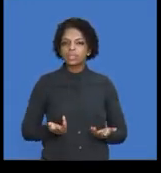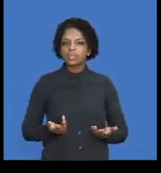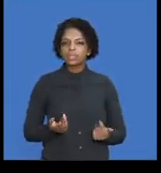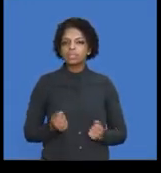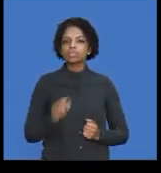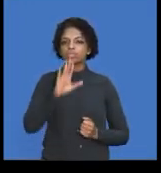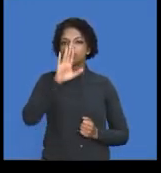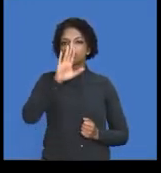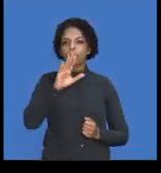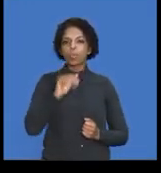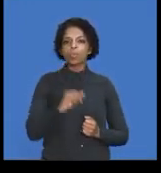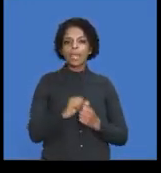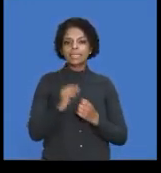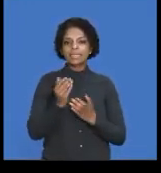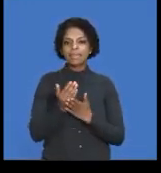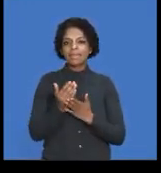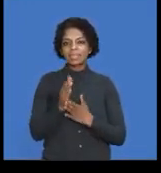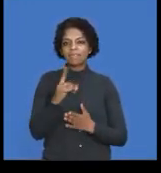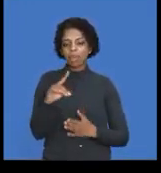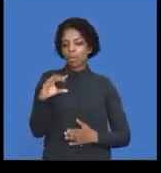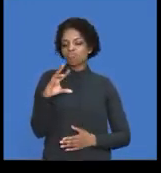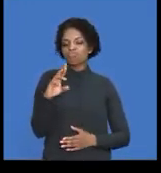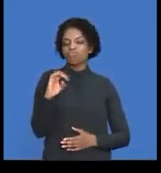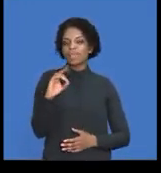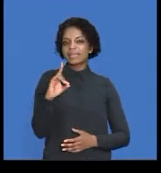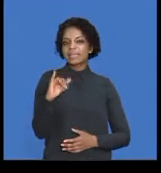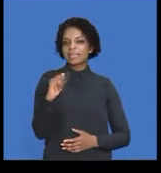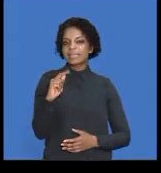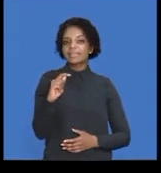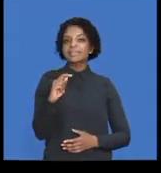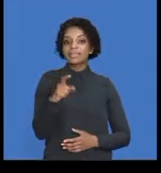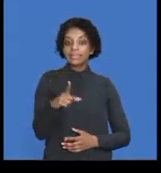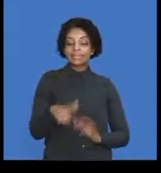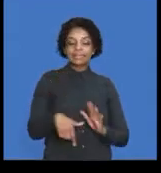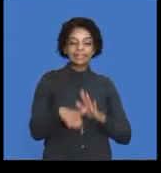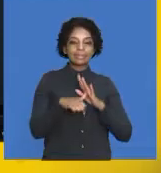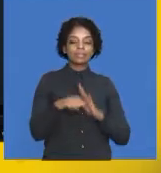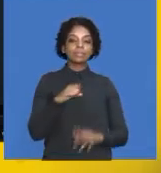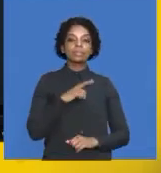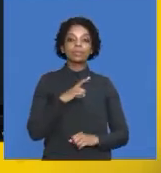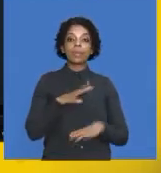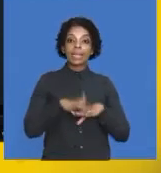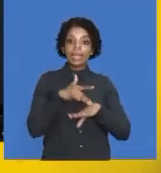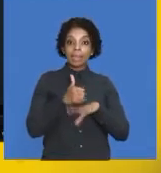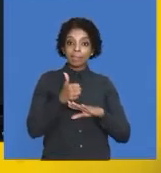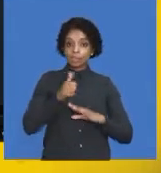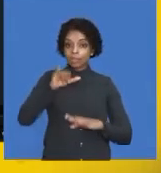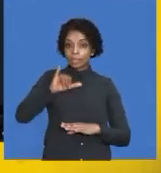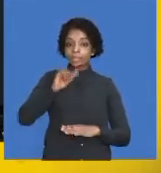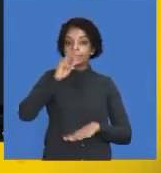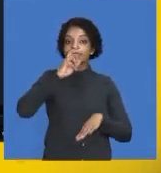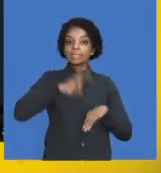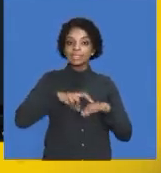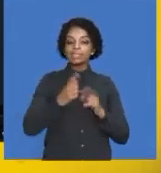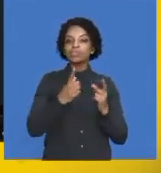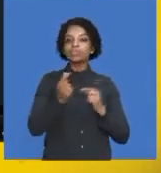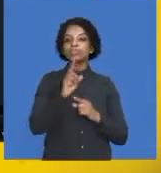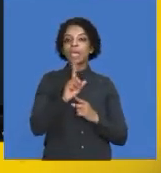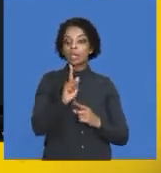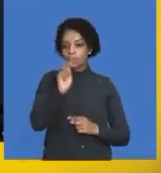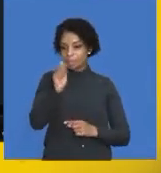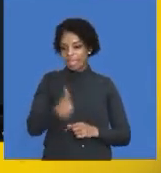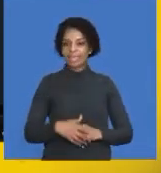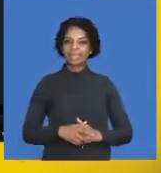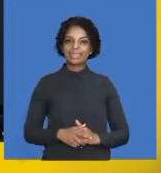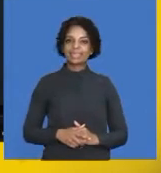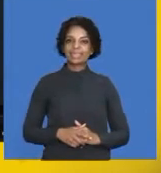credit sales because that's the amount you're going to sell to your debtors and based on that, they are going to pay you. So, the